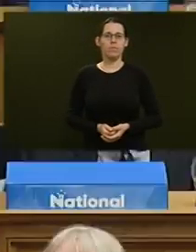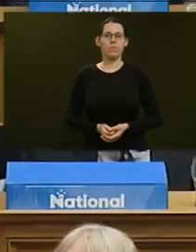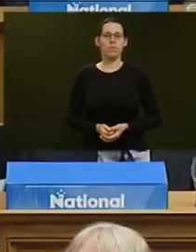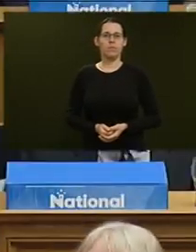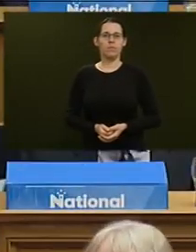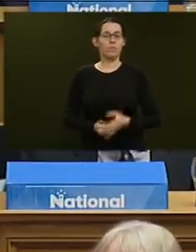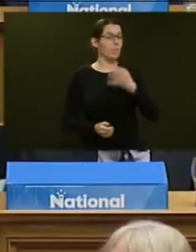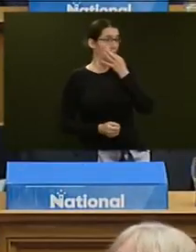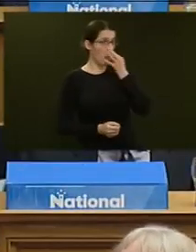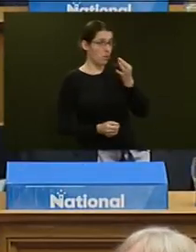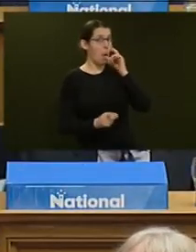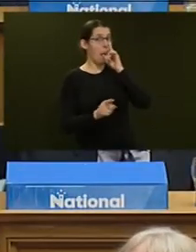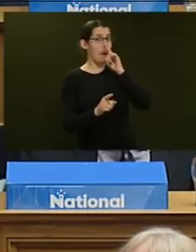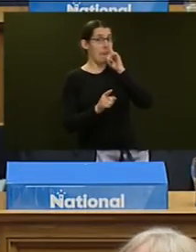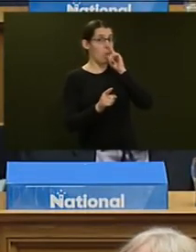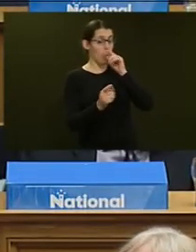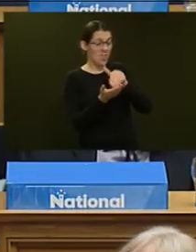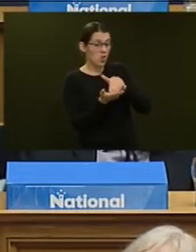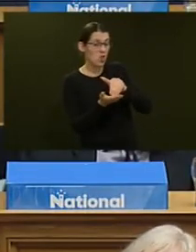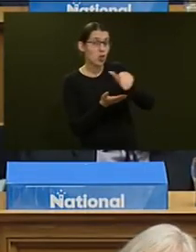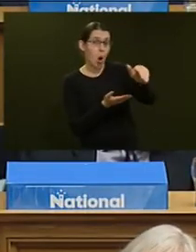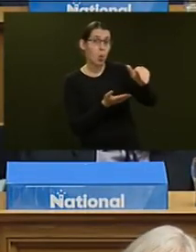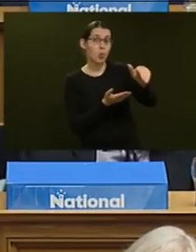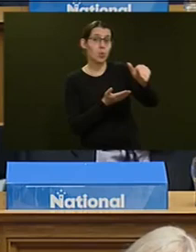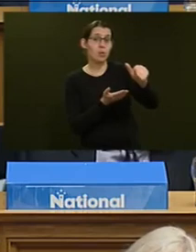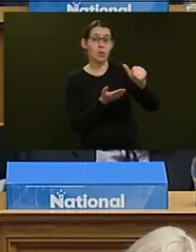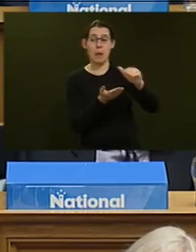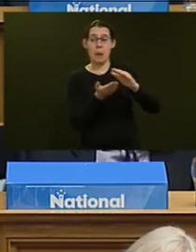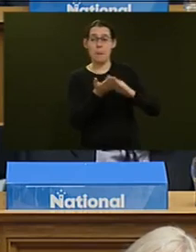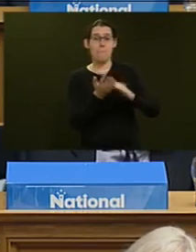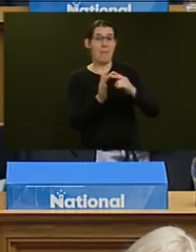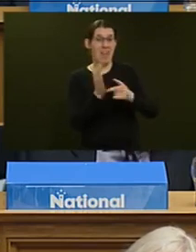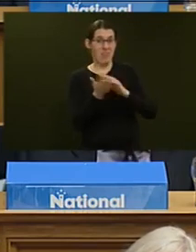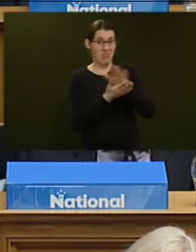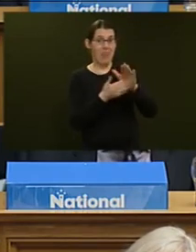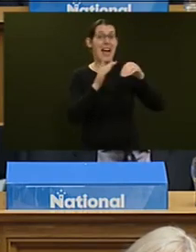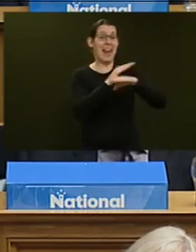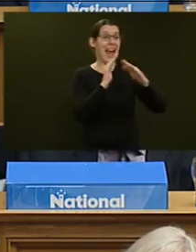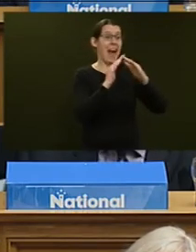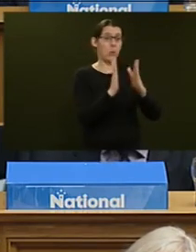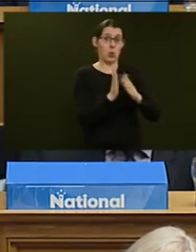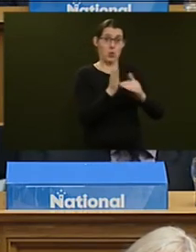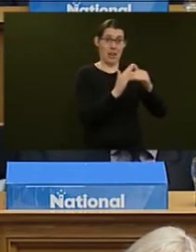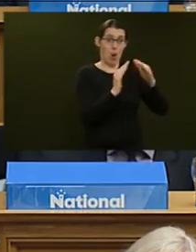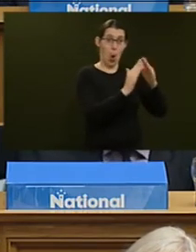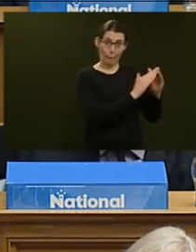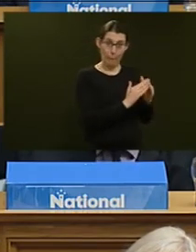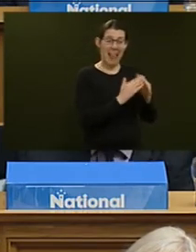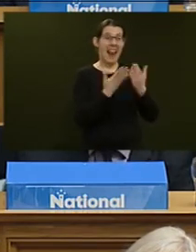Will people who sold meth and housing New Zealand houses now be given $2,000 to $3,000